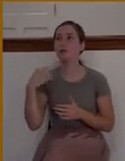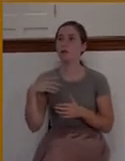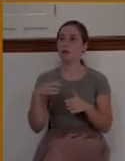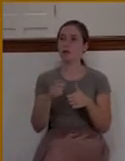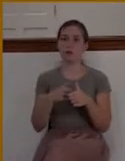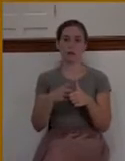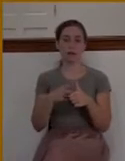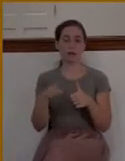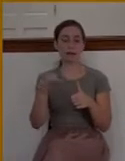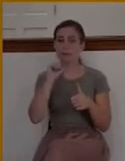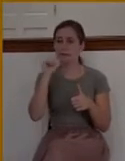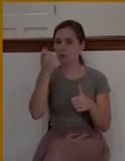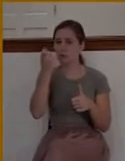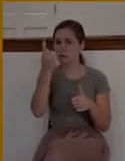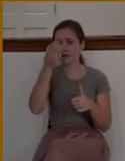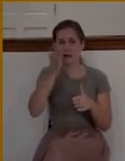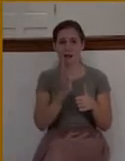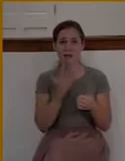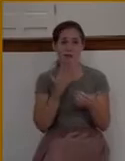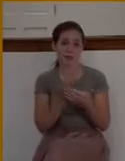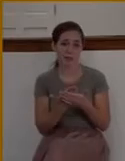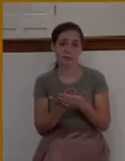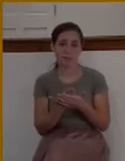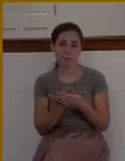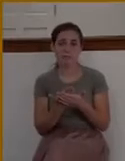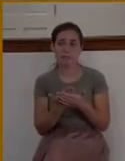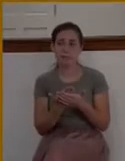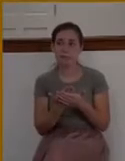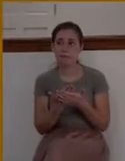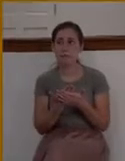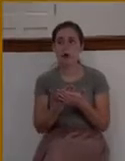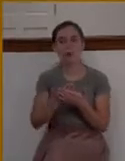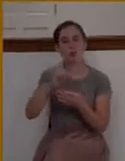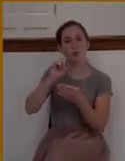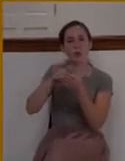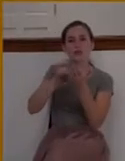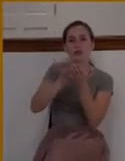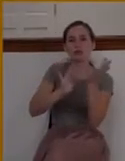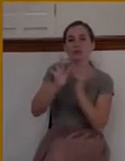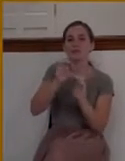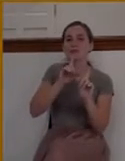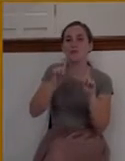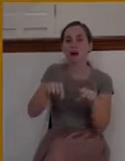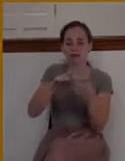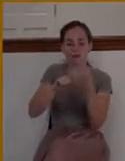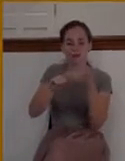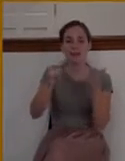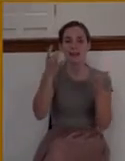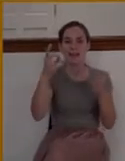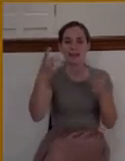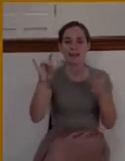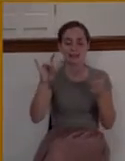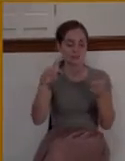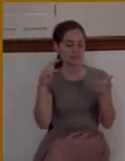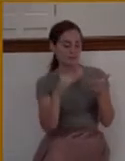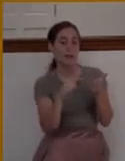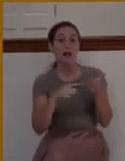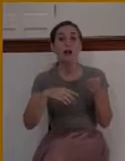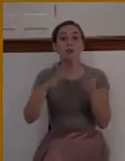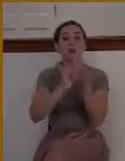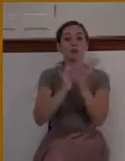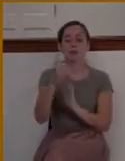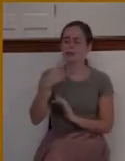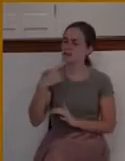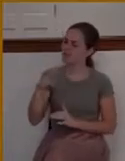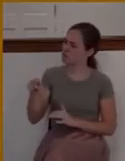the goodness of God. Because look how Jesus responds. Look in verse 18. Then Jesus said unto him, Why callest thou me good?